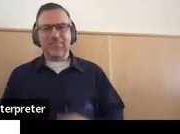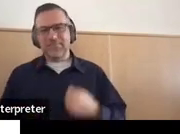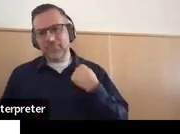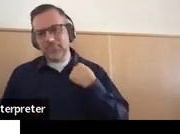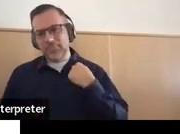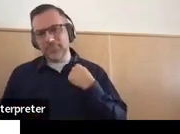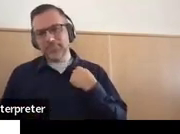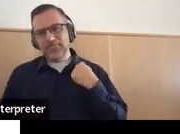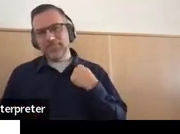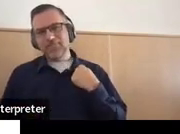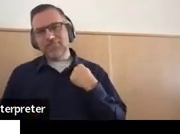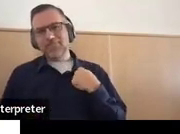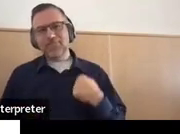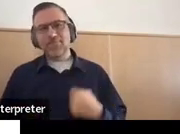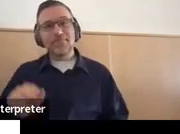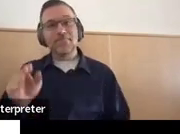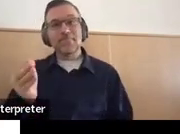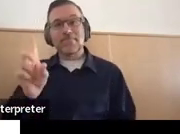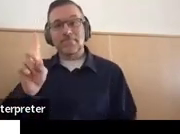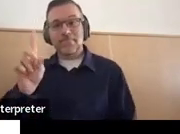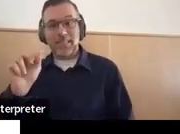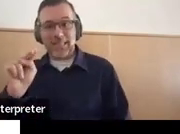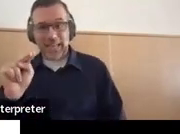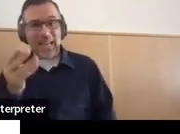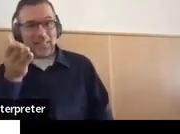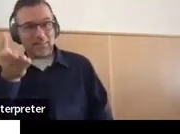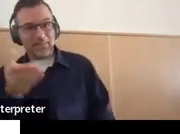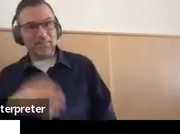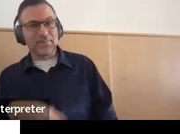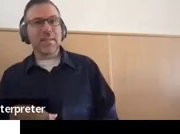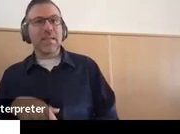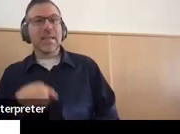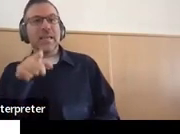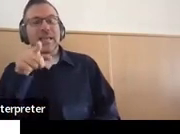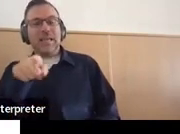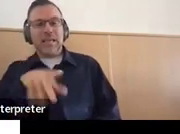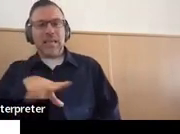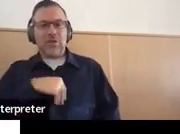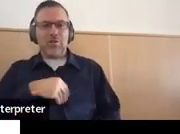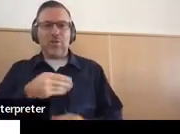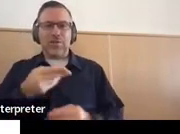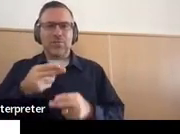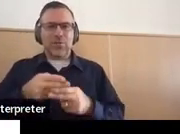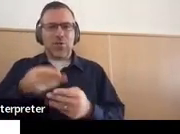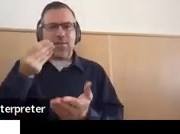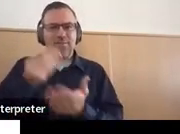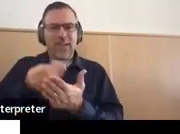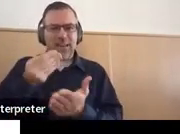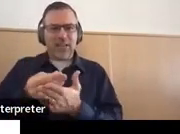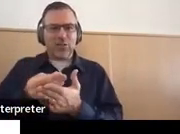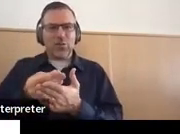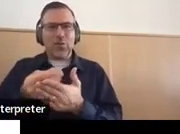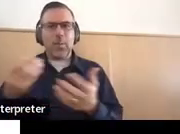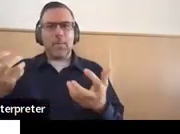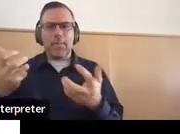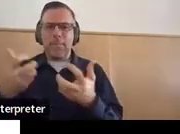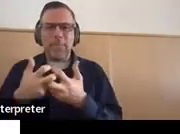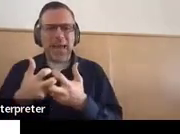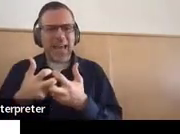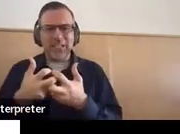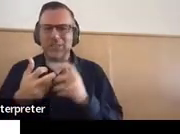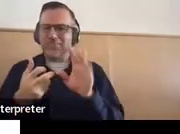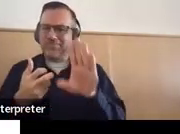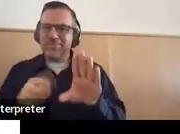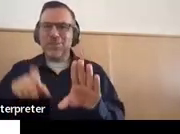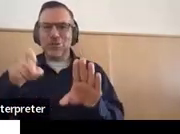And here we have Dan's. He took financial match class. That's my second typo to